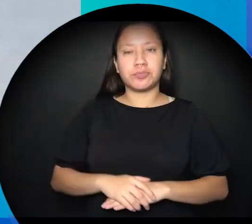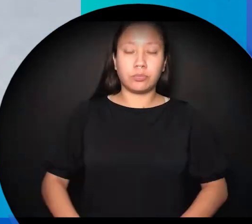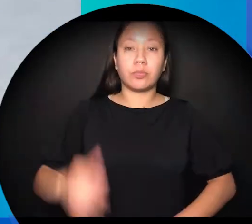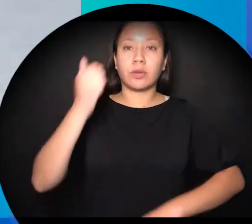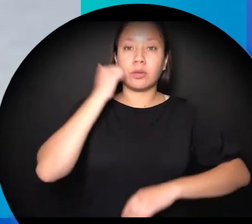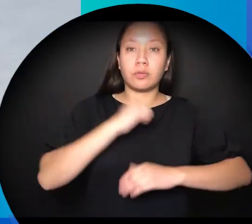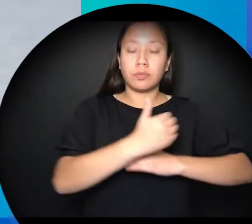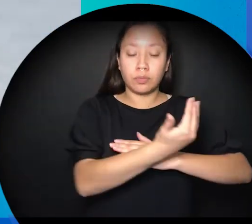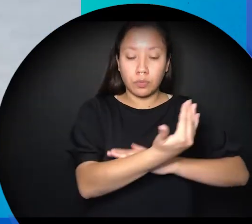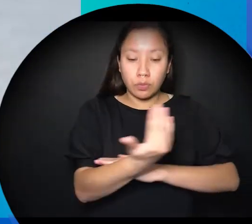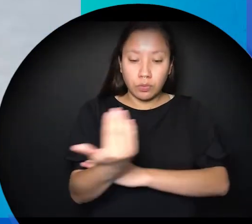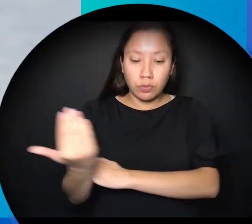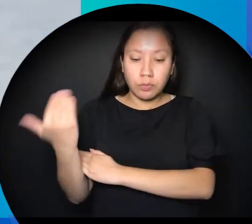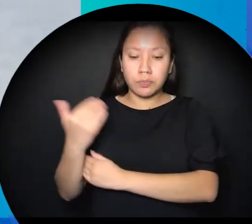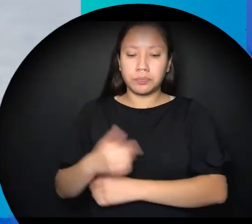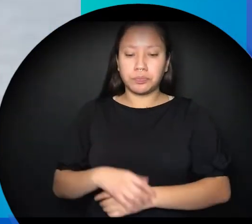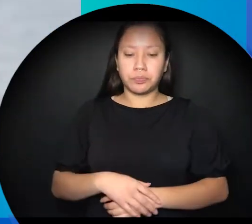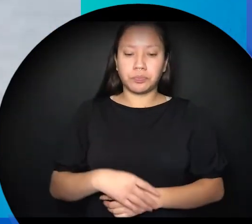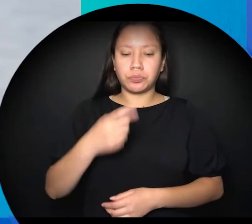Let's